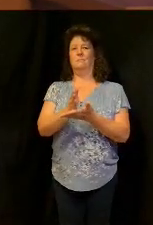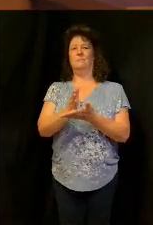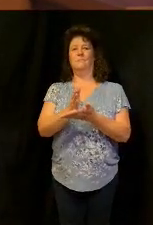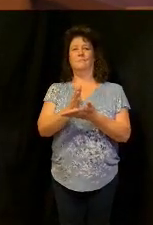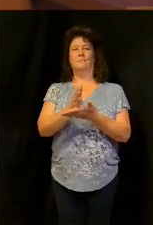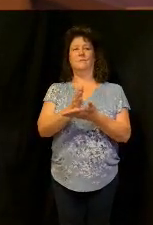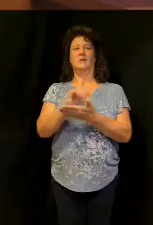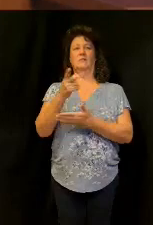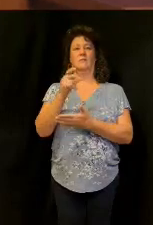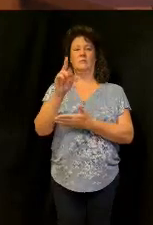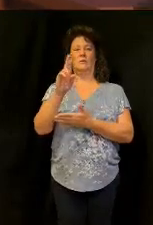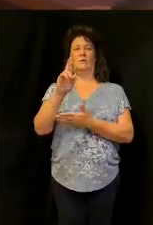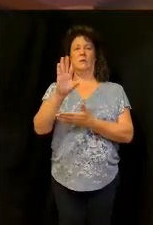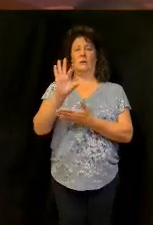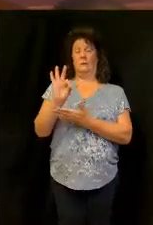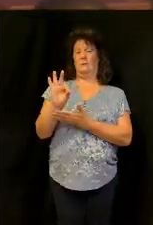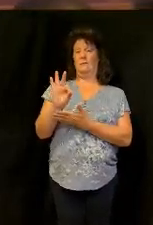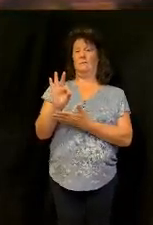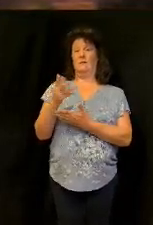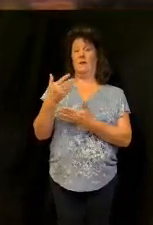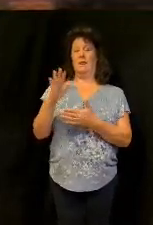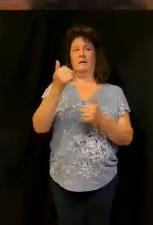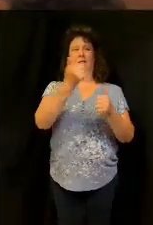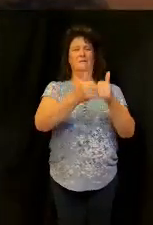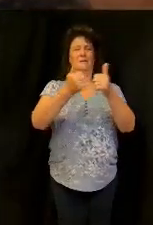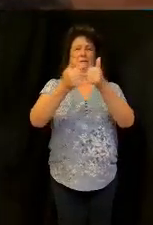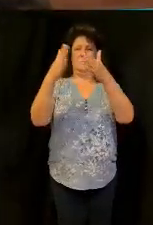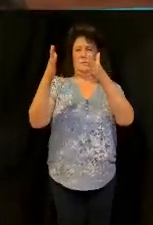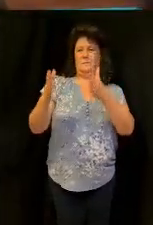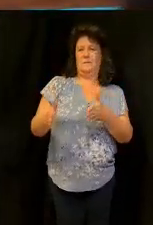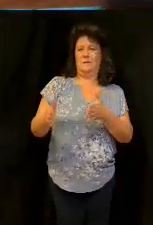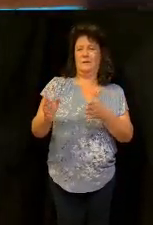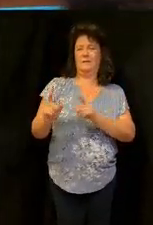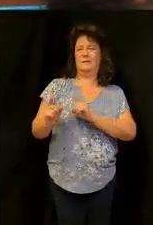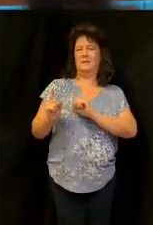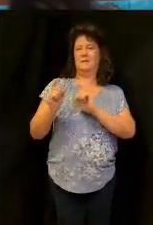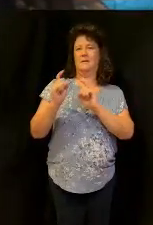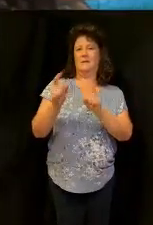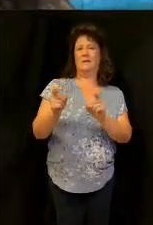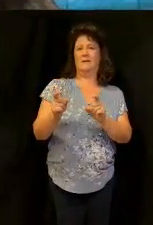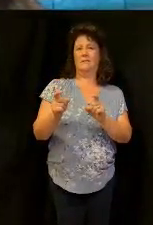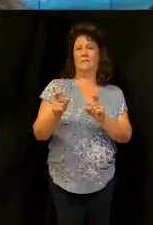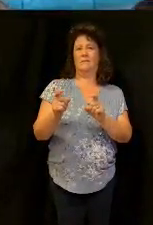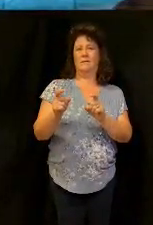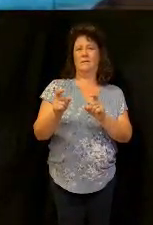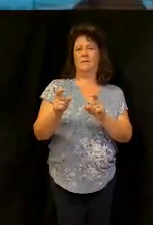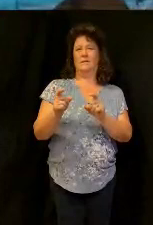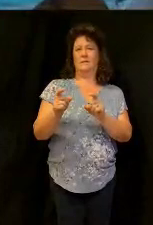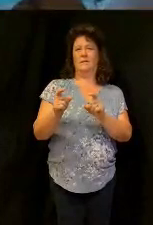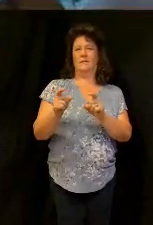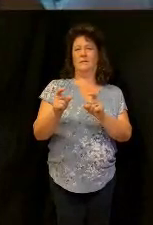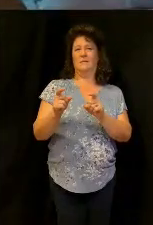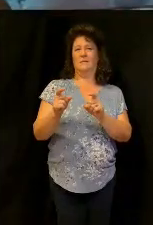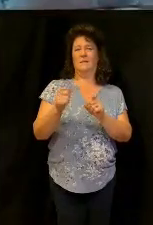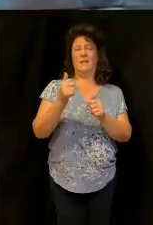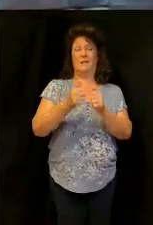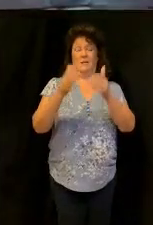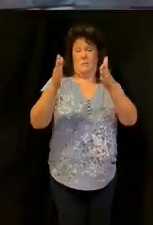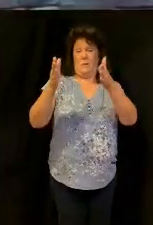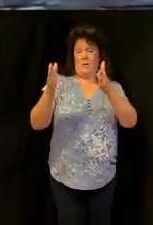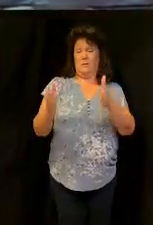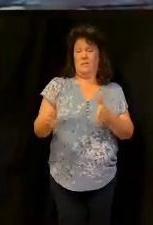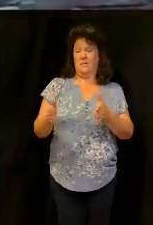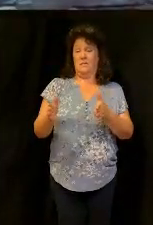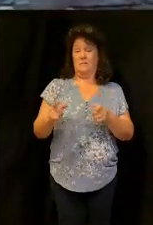first Corinthians nine let each man give it's huge scripture let each person let each